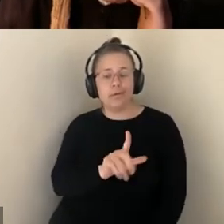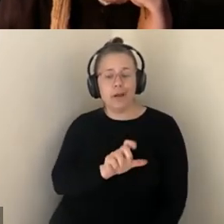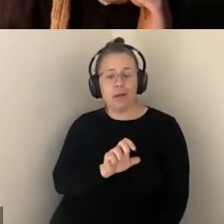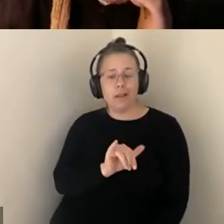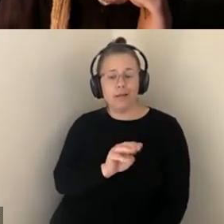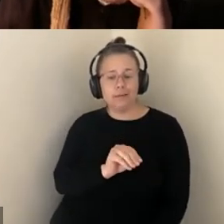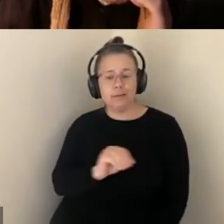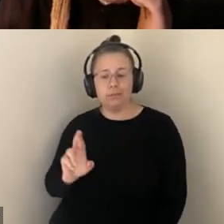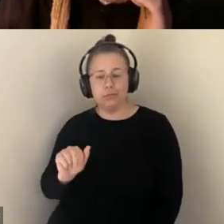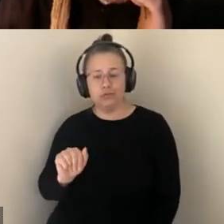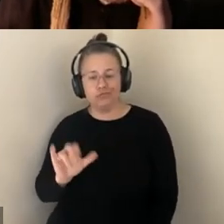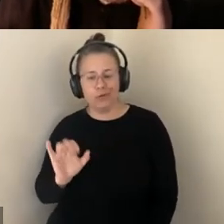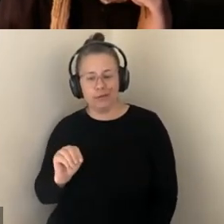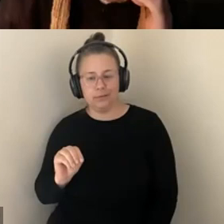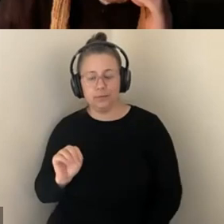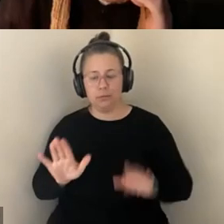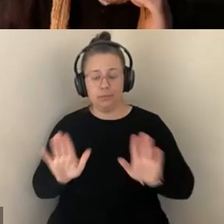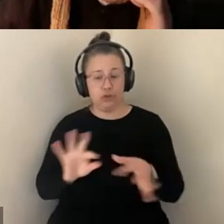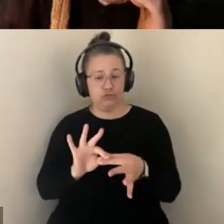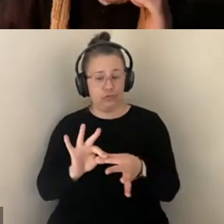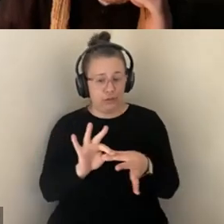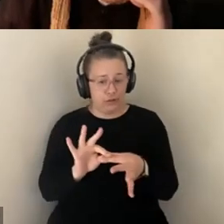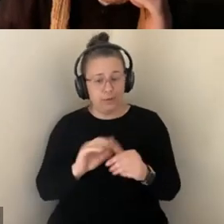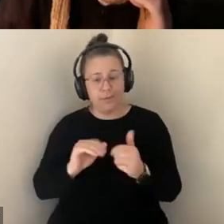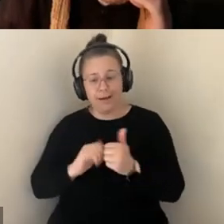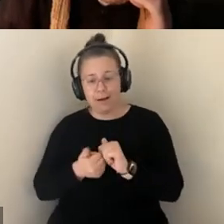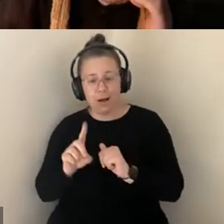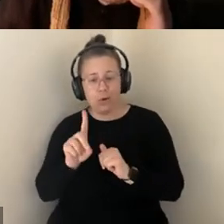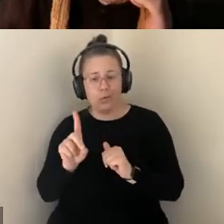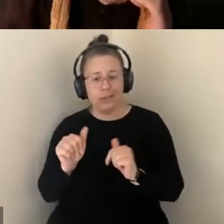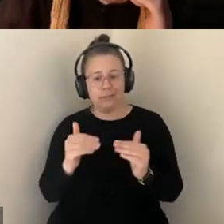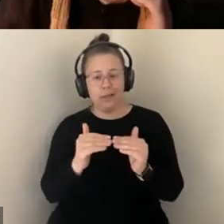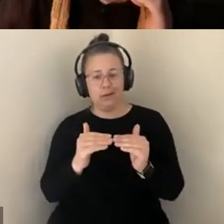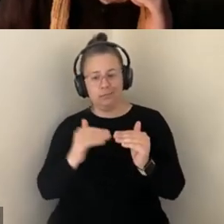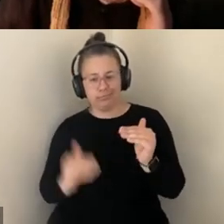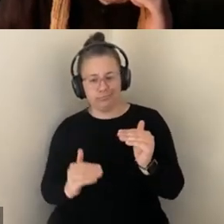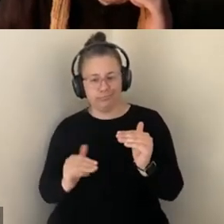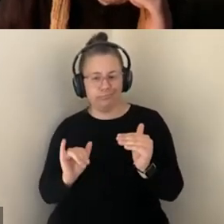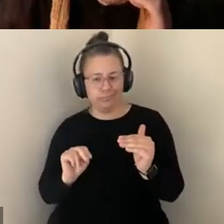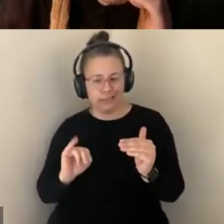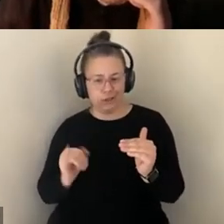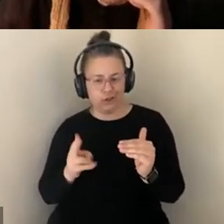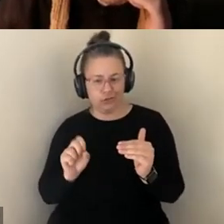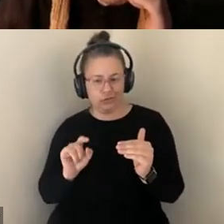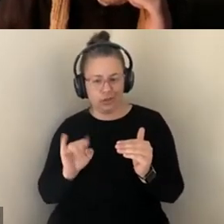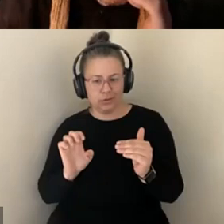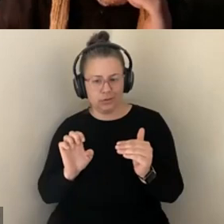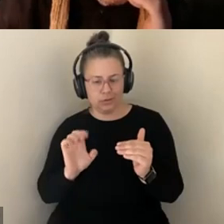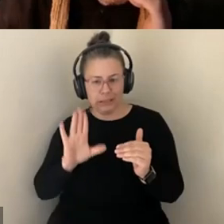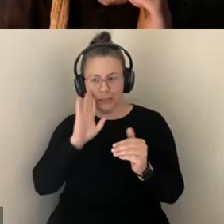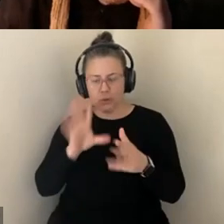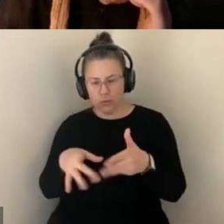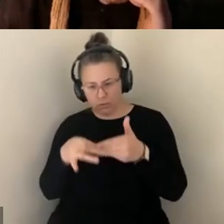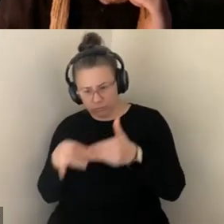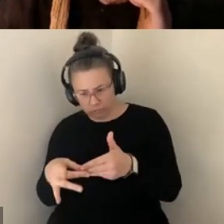AND THE WAYS IN WHICH DISABILITY INJUSTICE PERPETUATES AND INFORMS RACISM. I'VE